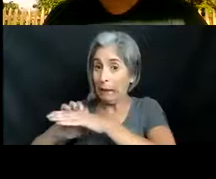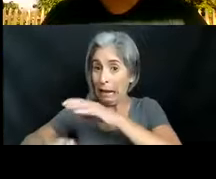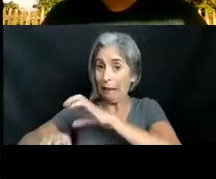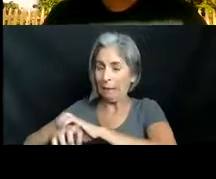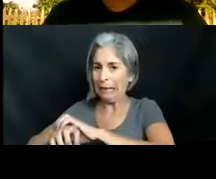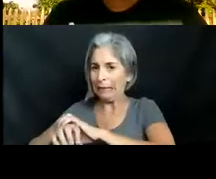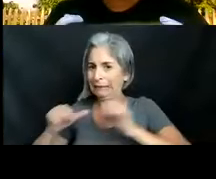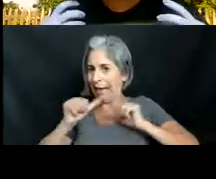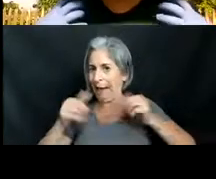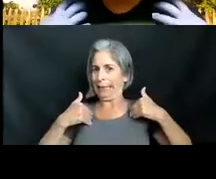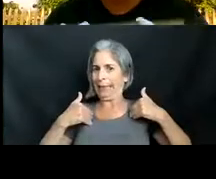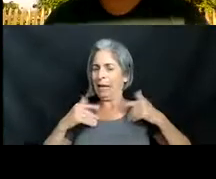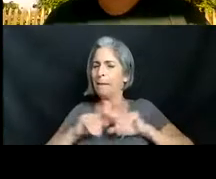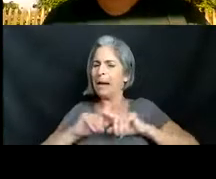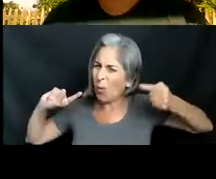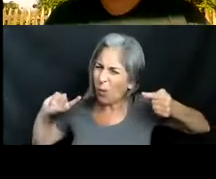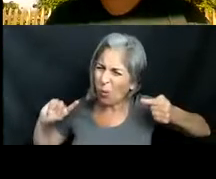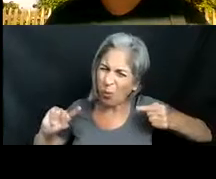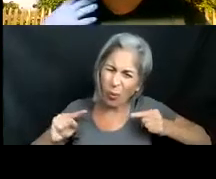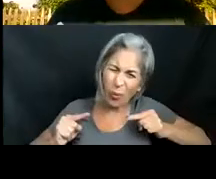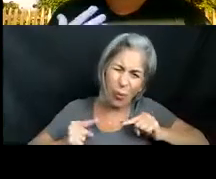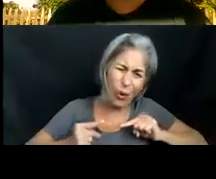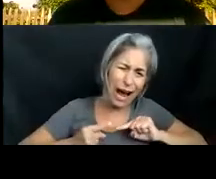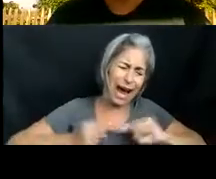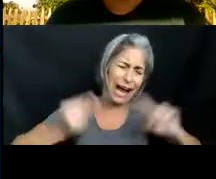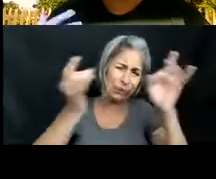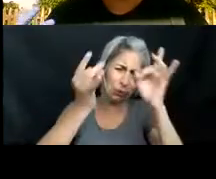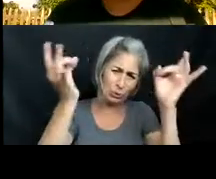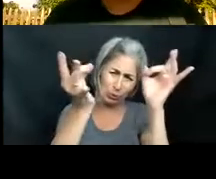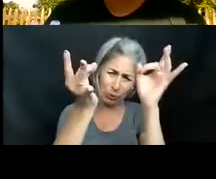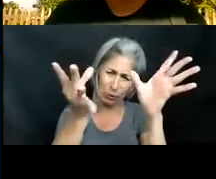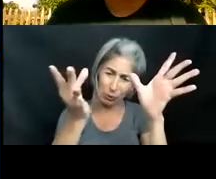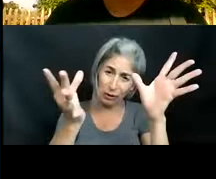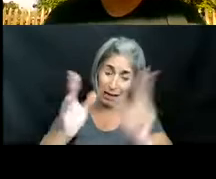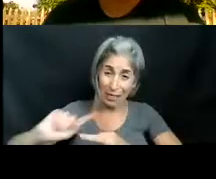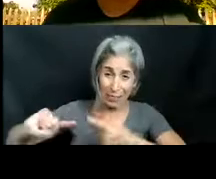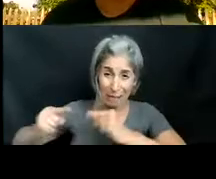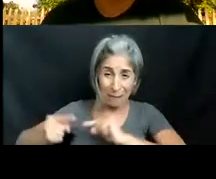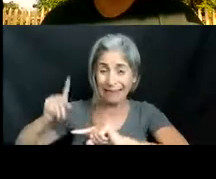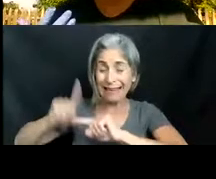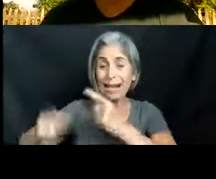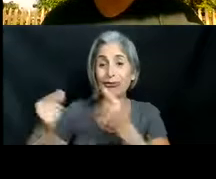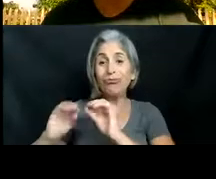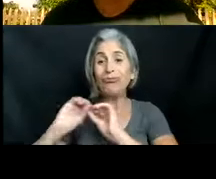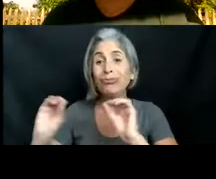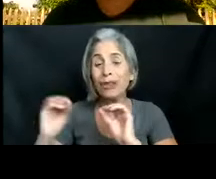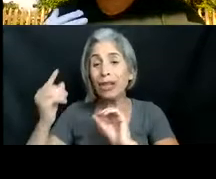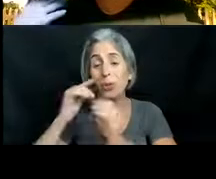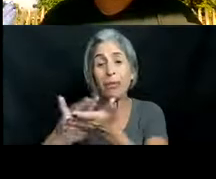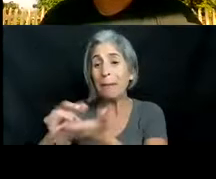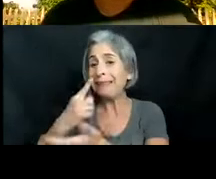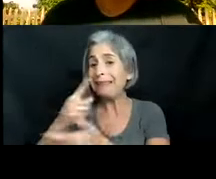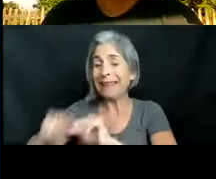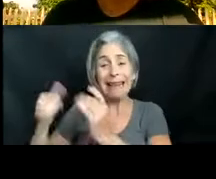in my life, and it is extremely painful, and it's the sort of pain that they can't actually treat with pain medications.